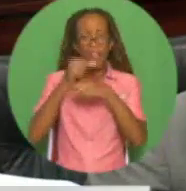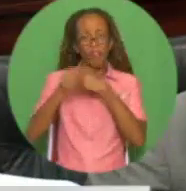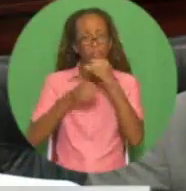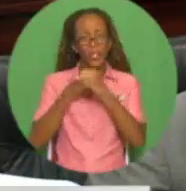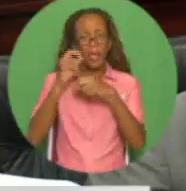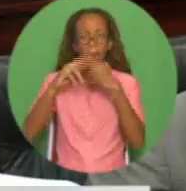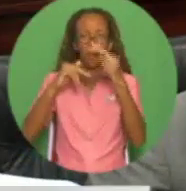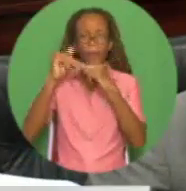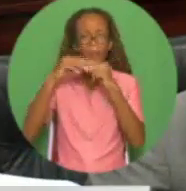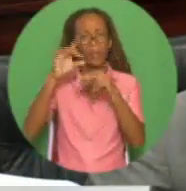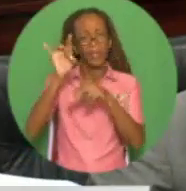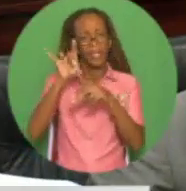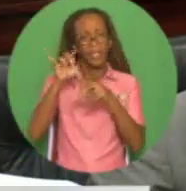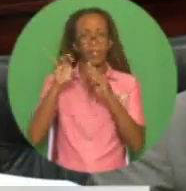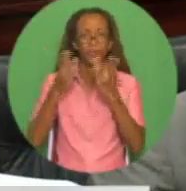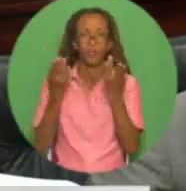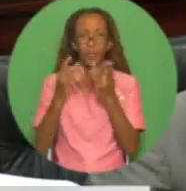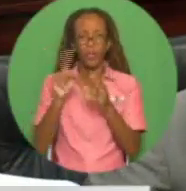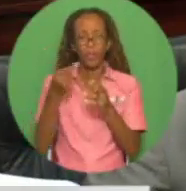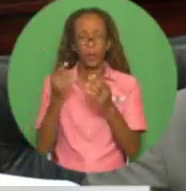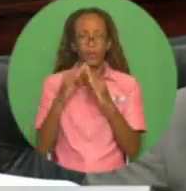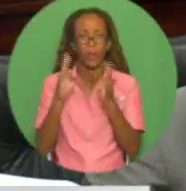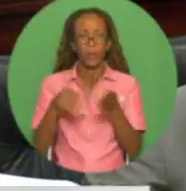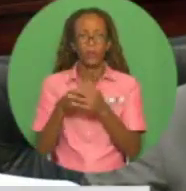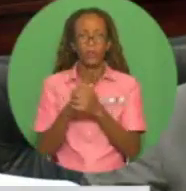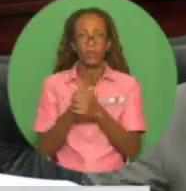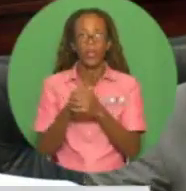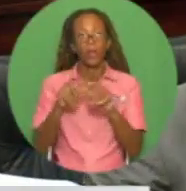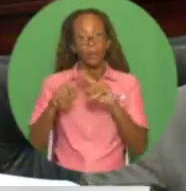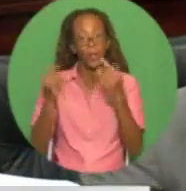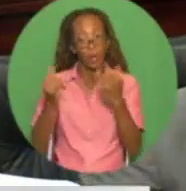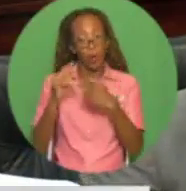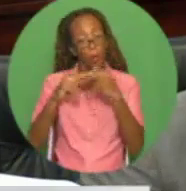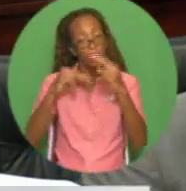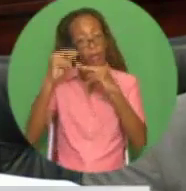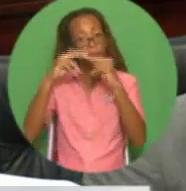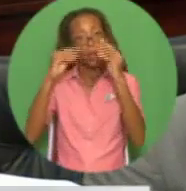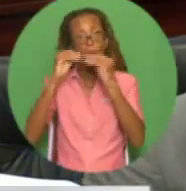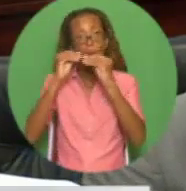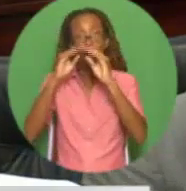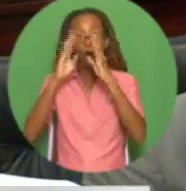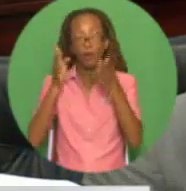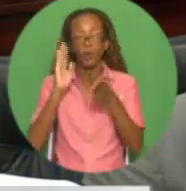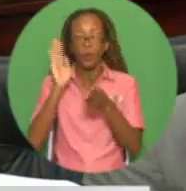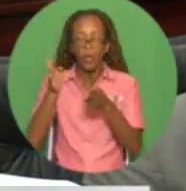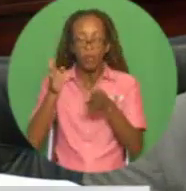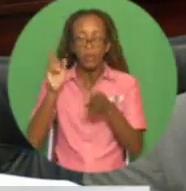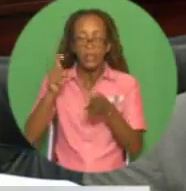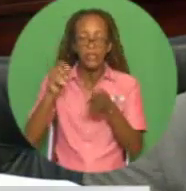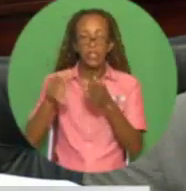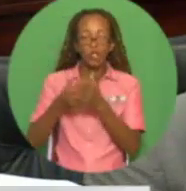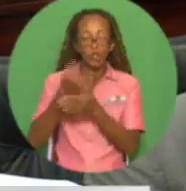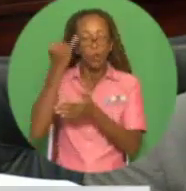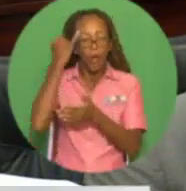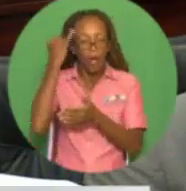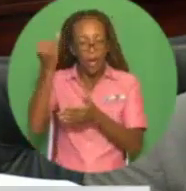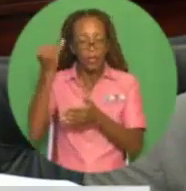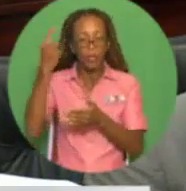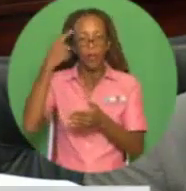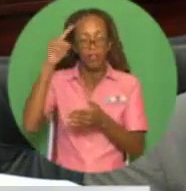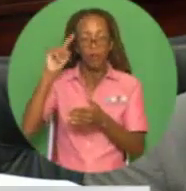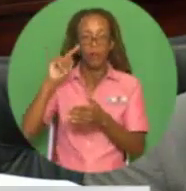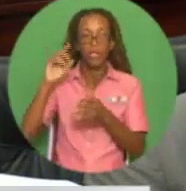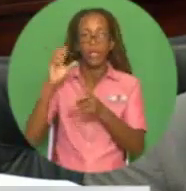Accordingly, raising this housing supply would require innovative solutions, including a supporting and